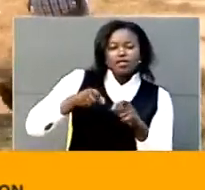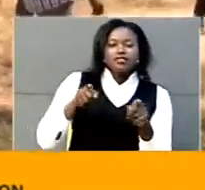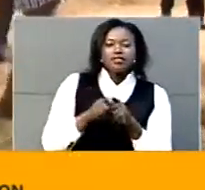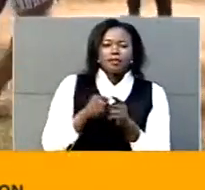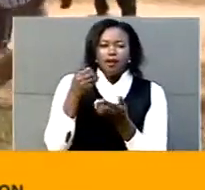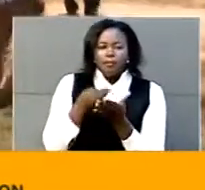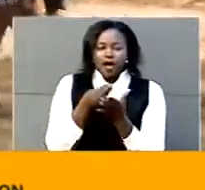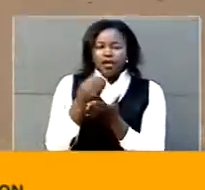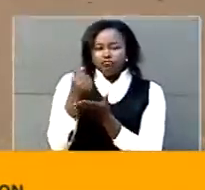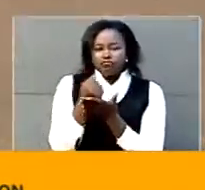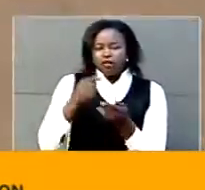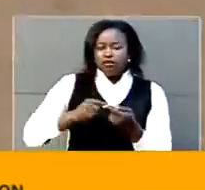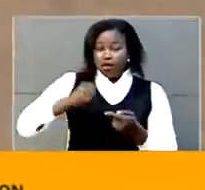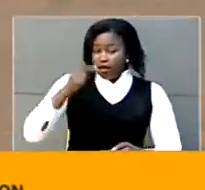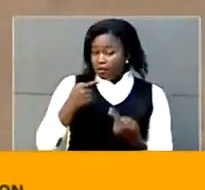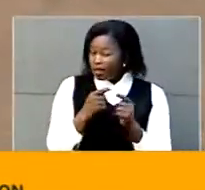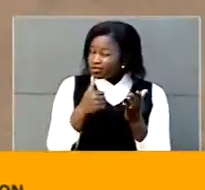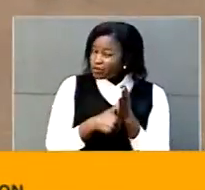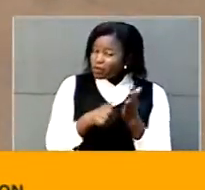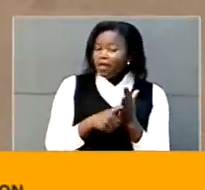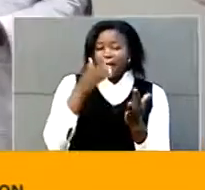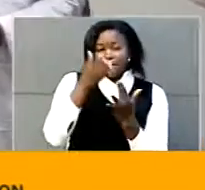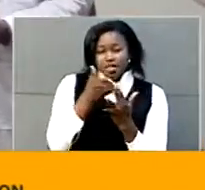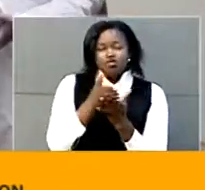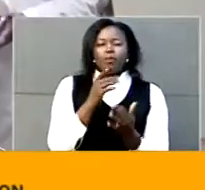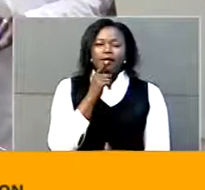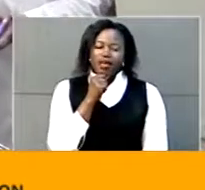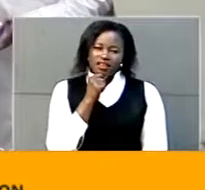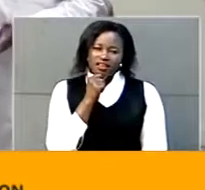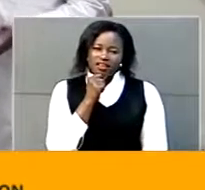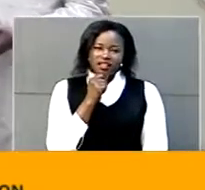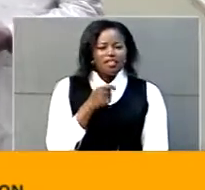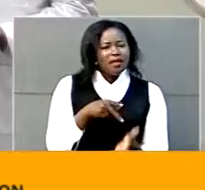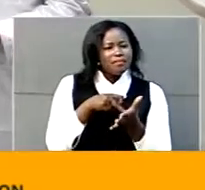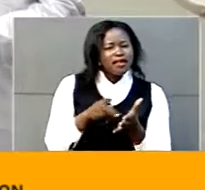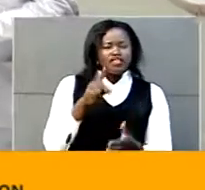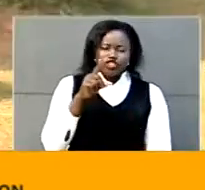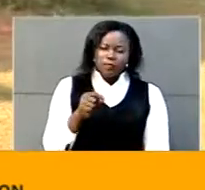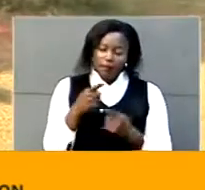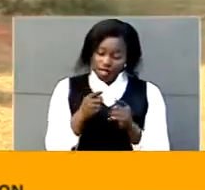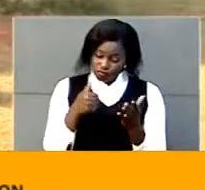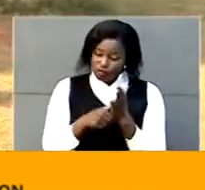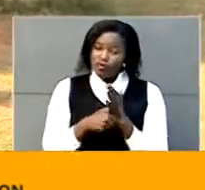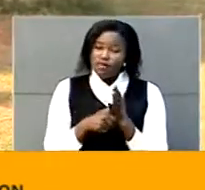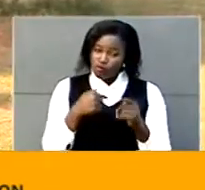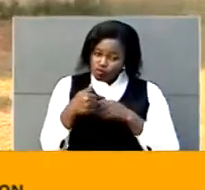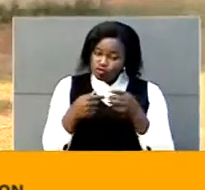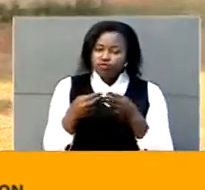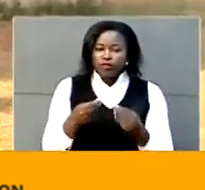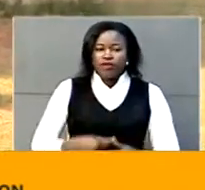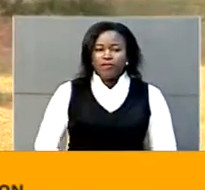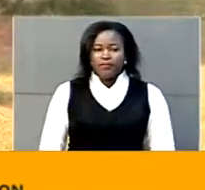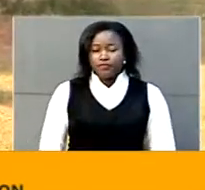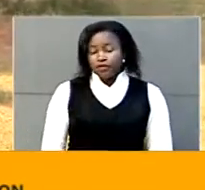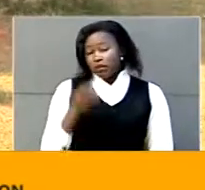the problem now remains with middlemen who exploit farmers a problem they are steadily dealing with this is what we should fight because